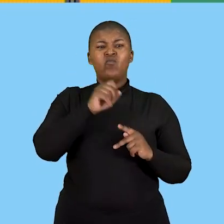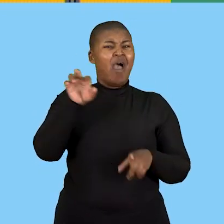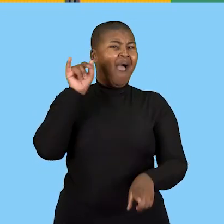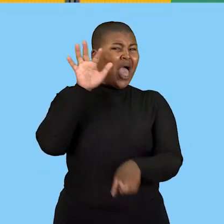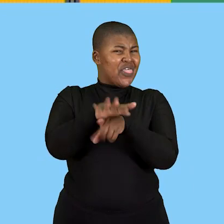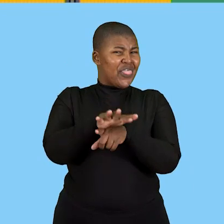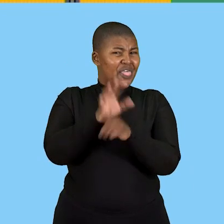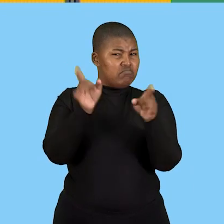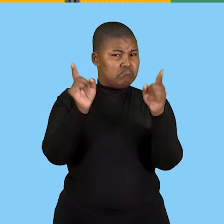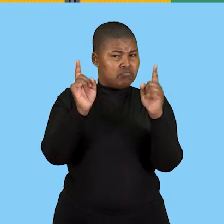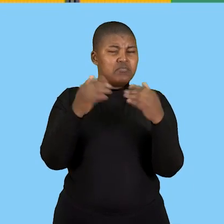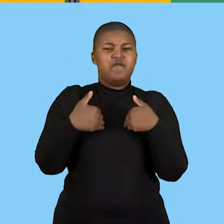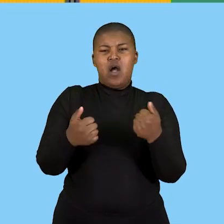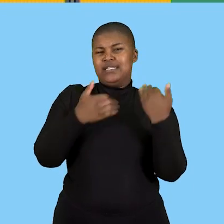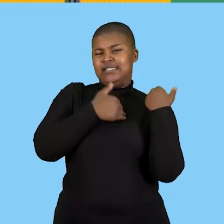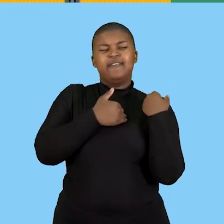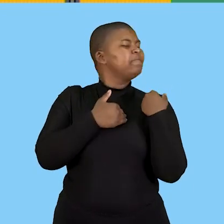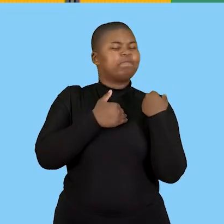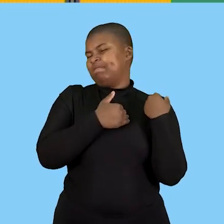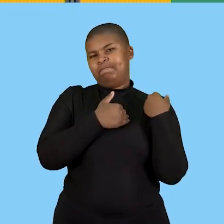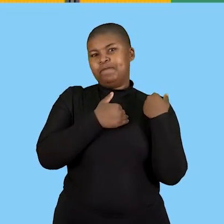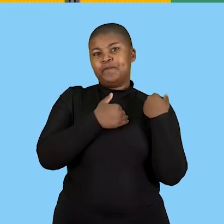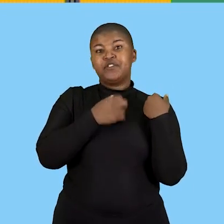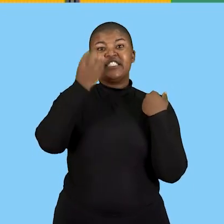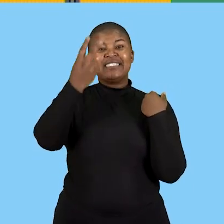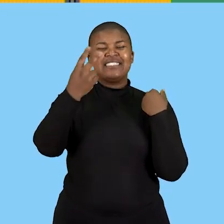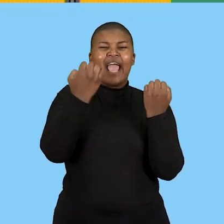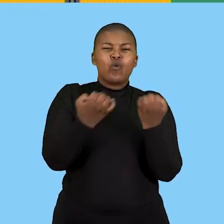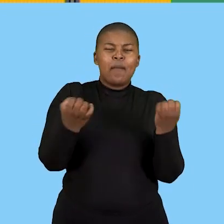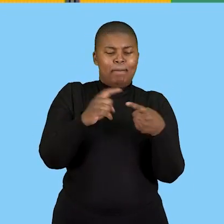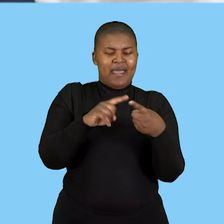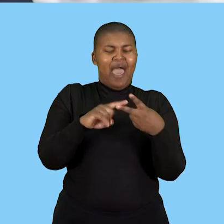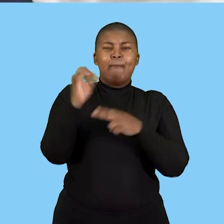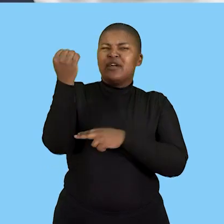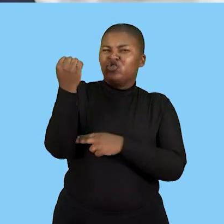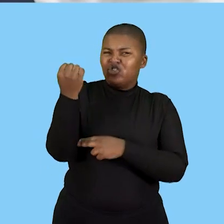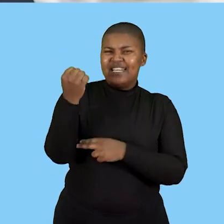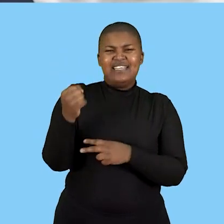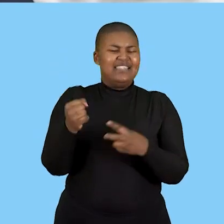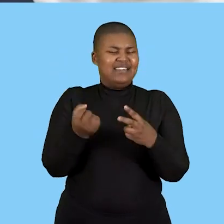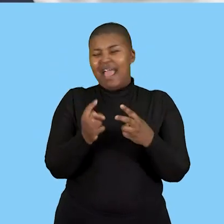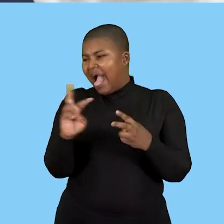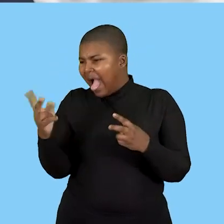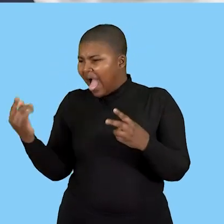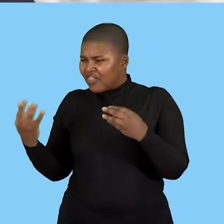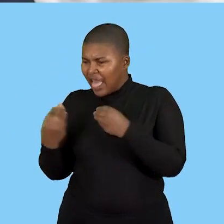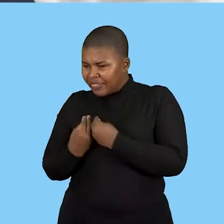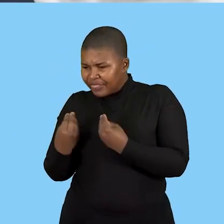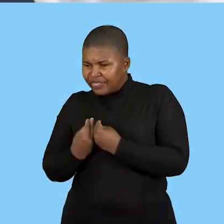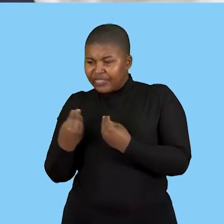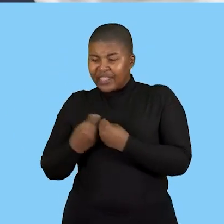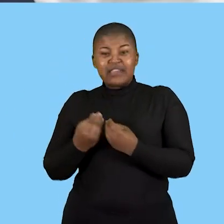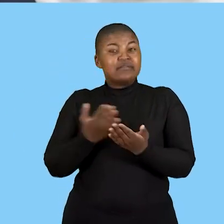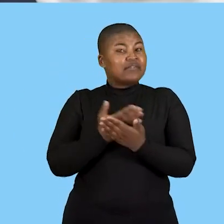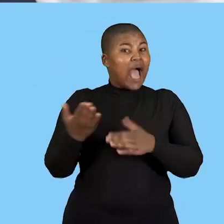health and safety of workers meaning machines and whatever that is being used together with their raw material because some raw material